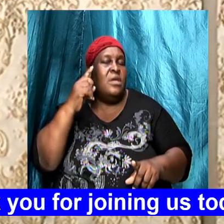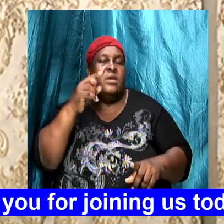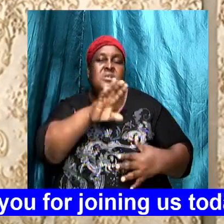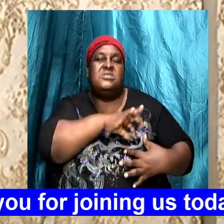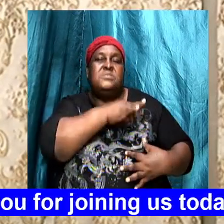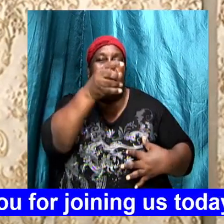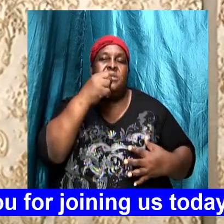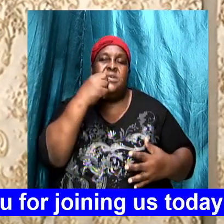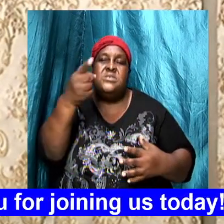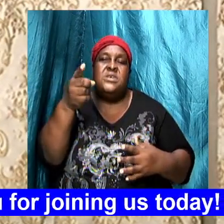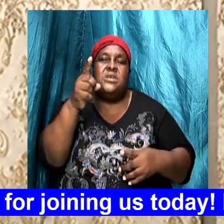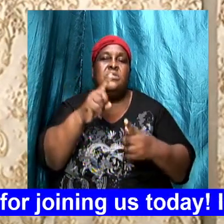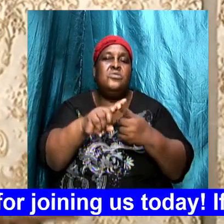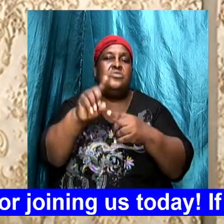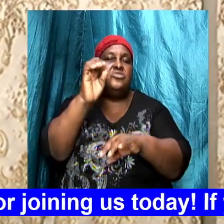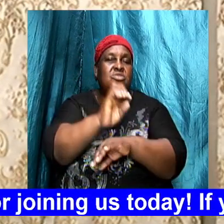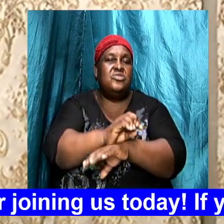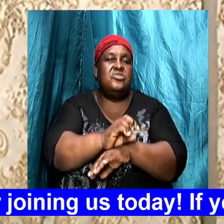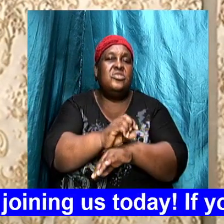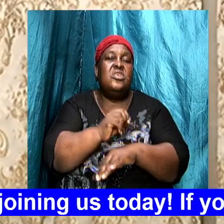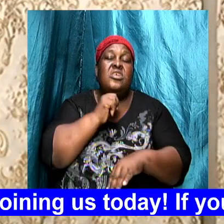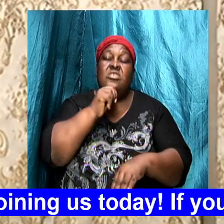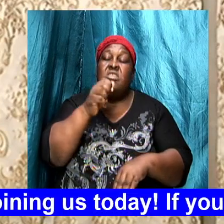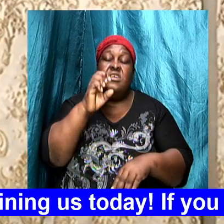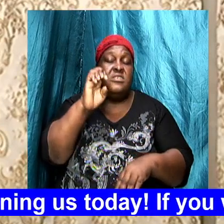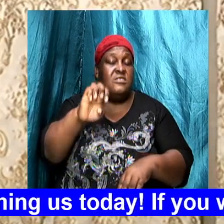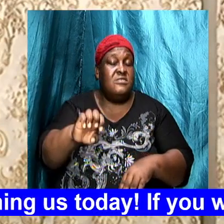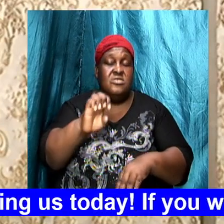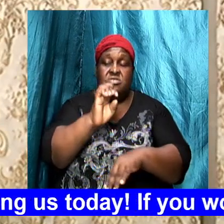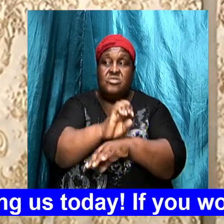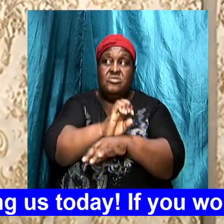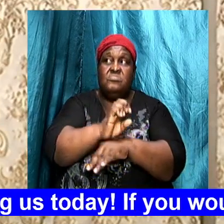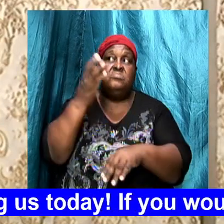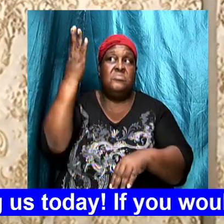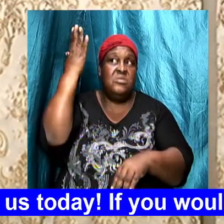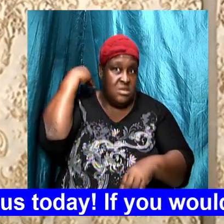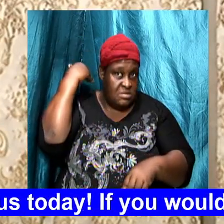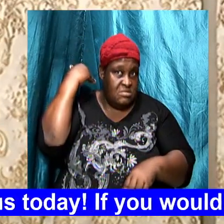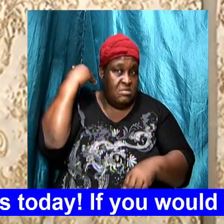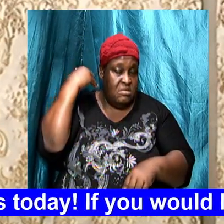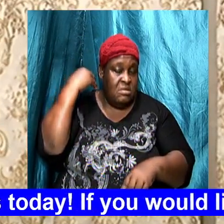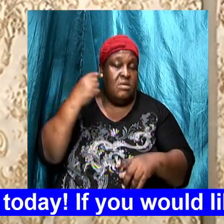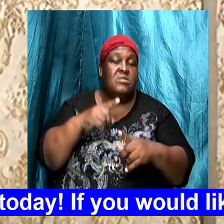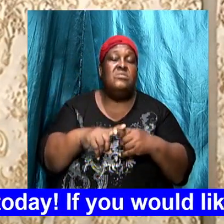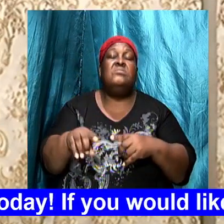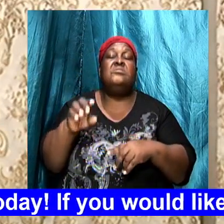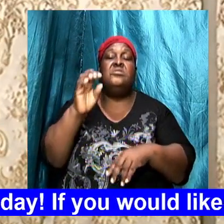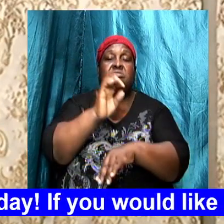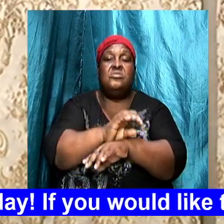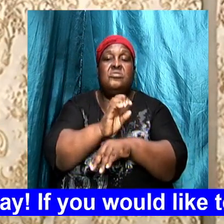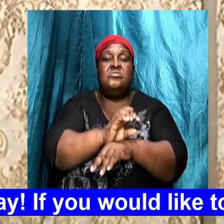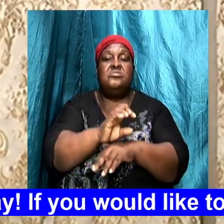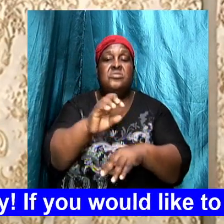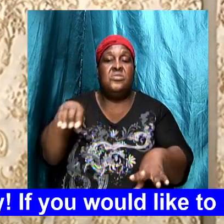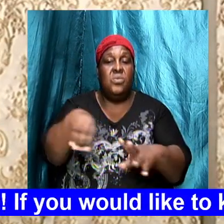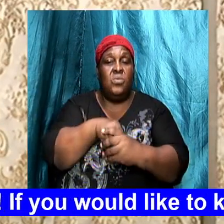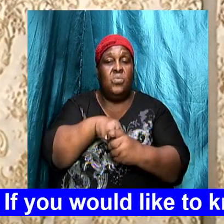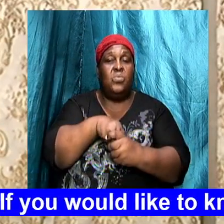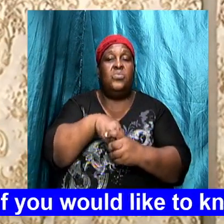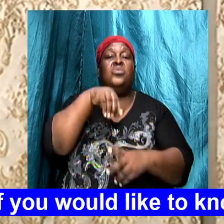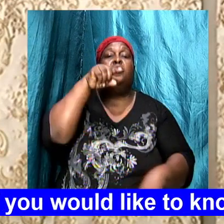saying to the churches not just the Ephesian church but to the churches that includes you